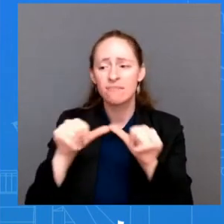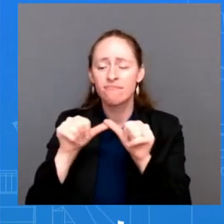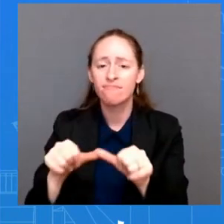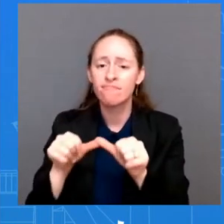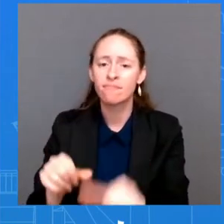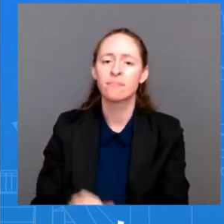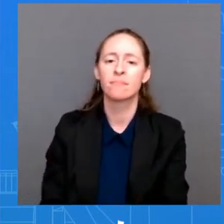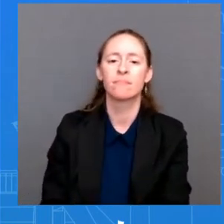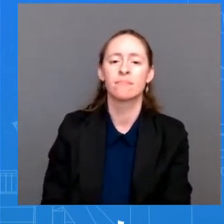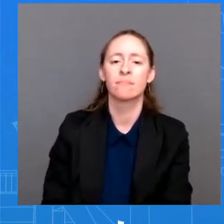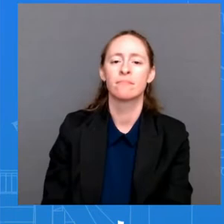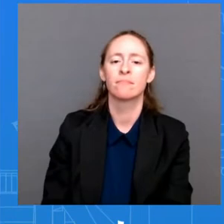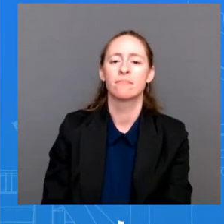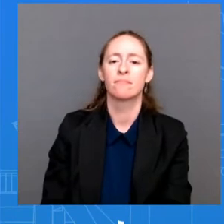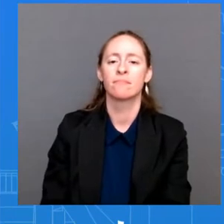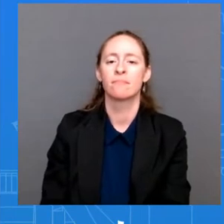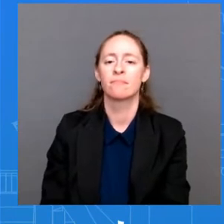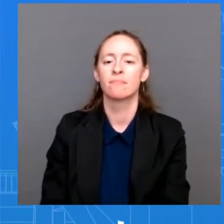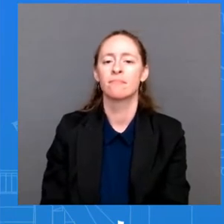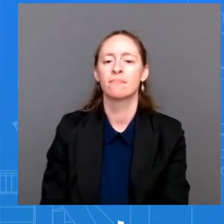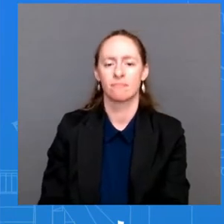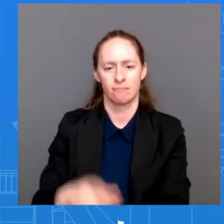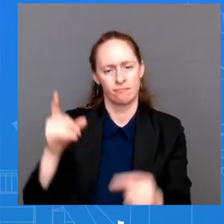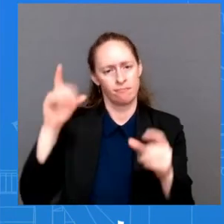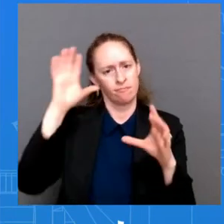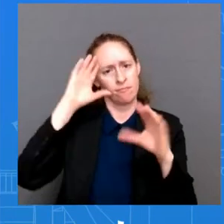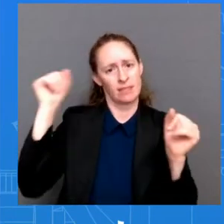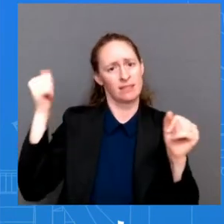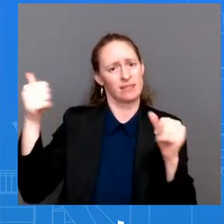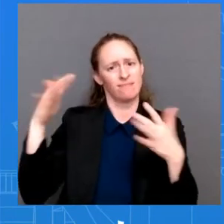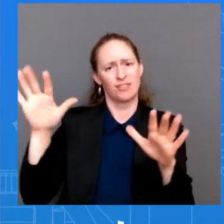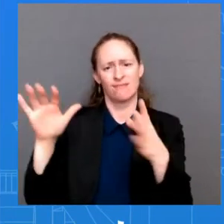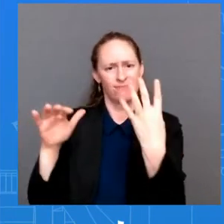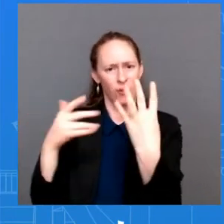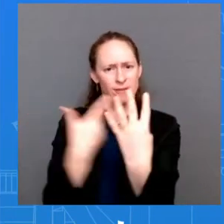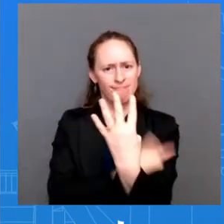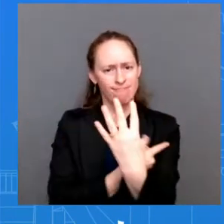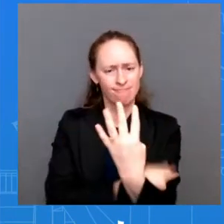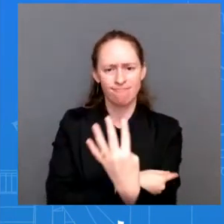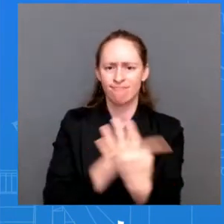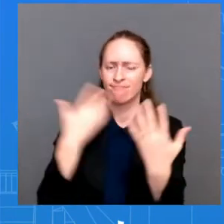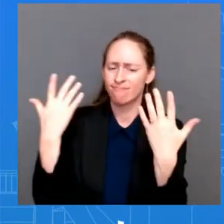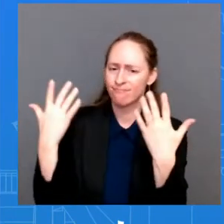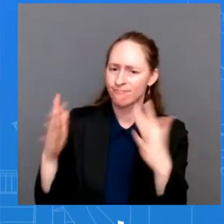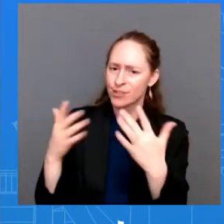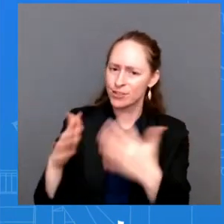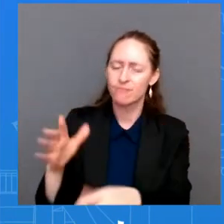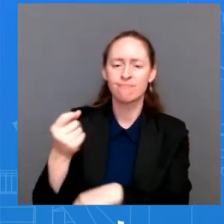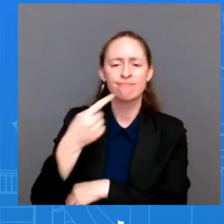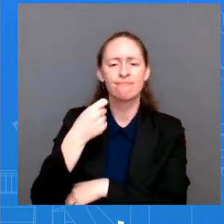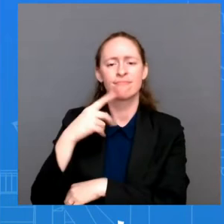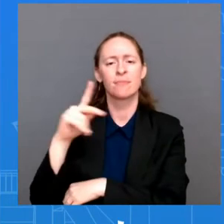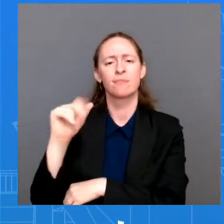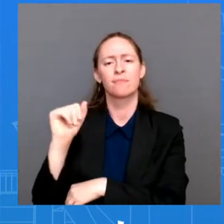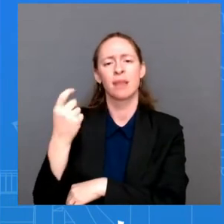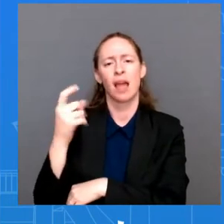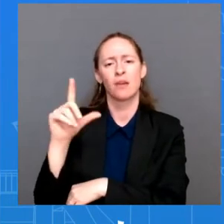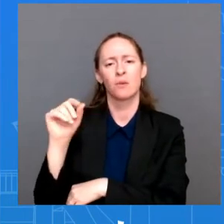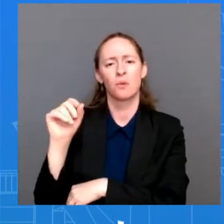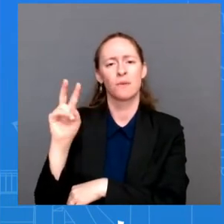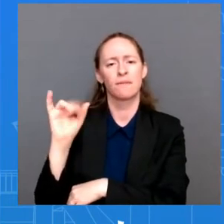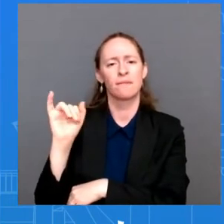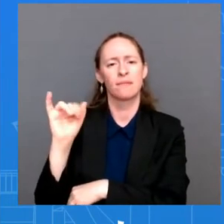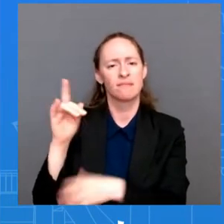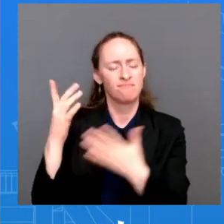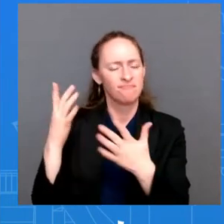vaccinated. He's fully he's double boosted. He was on treatment for Paxlovid. And and because of that treatment, he had